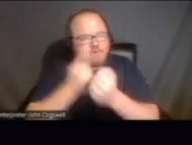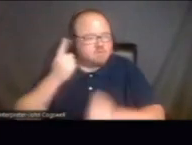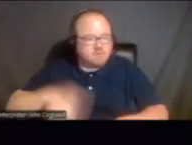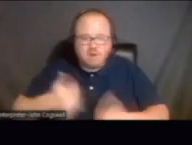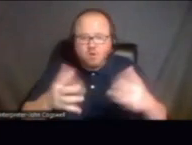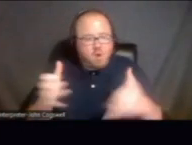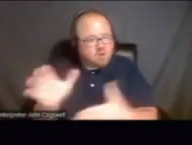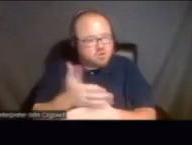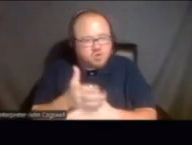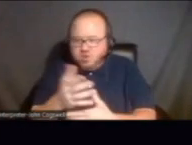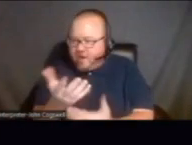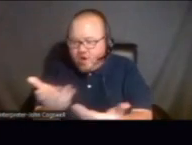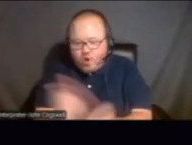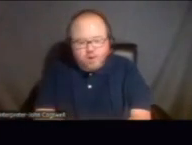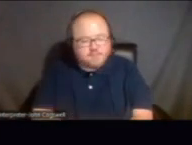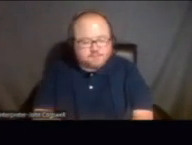want to share with us?